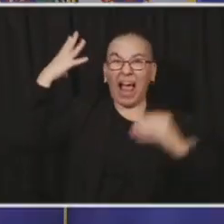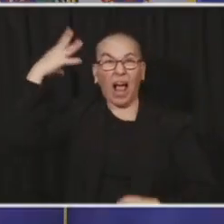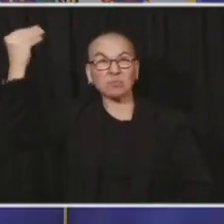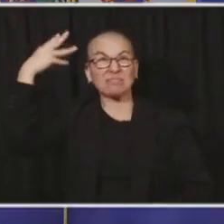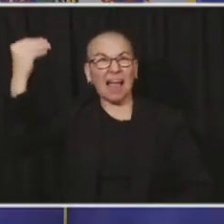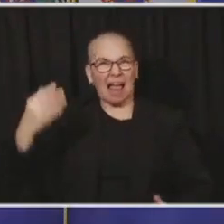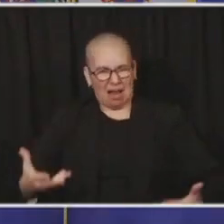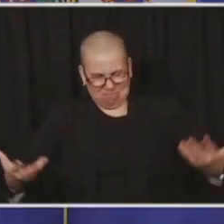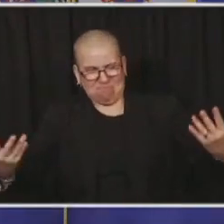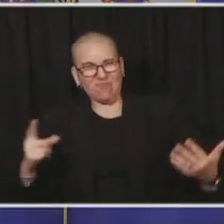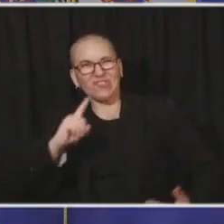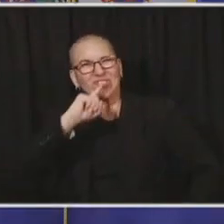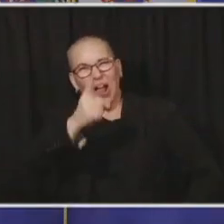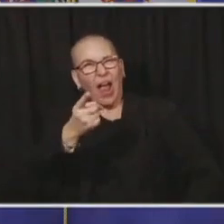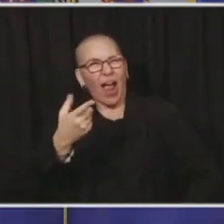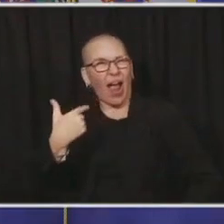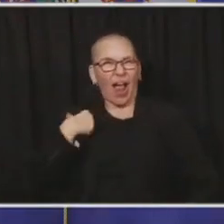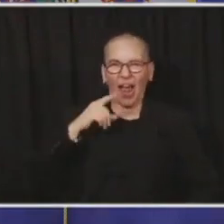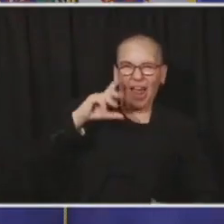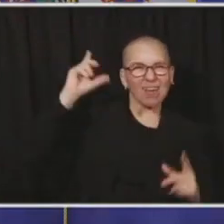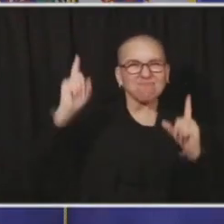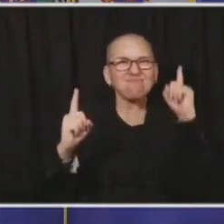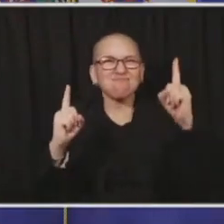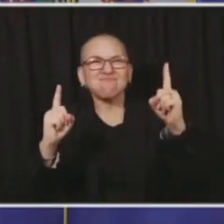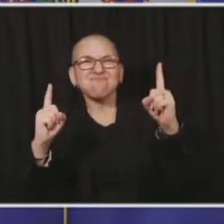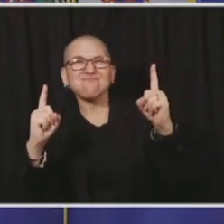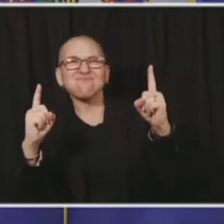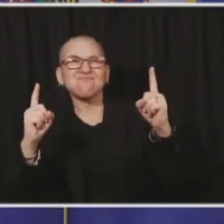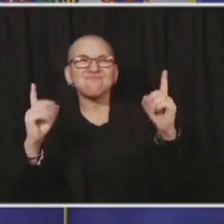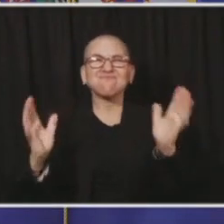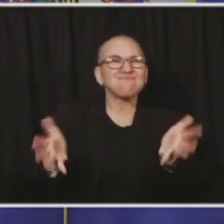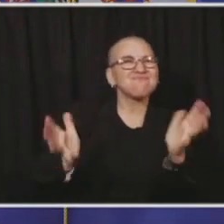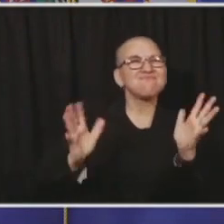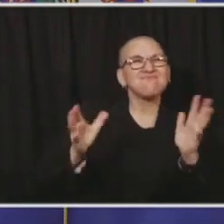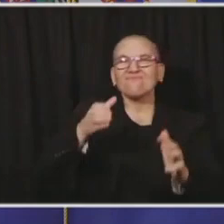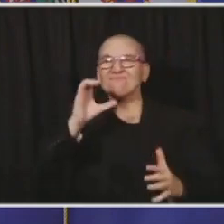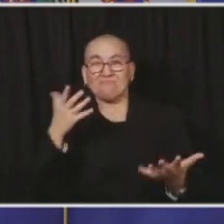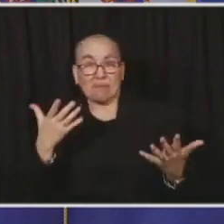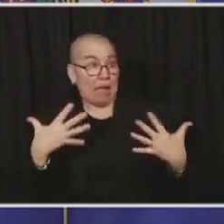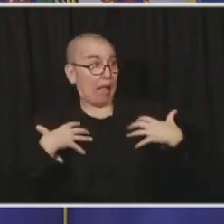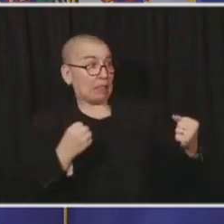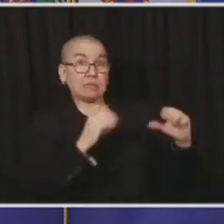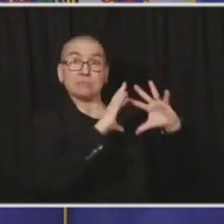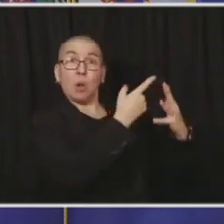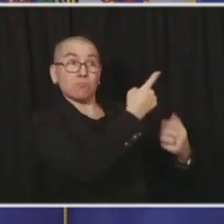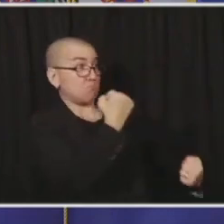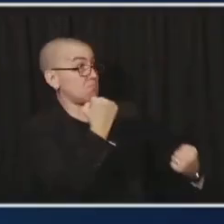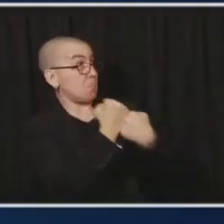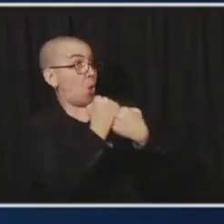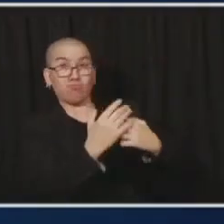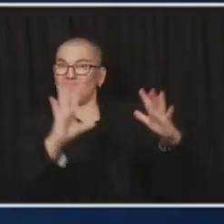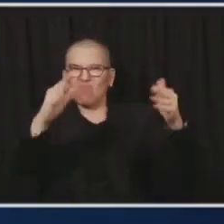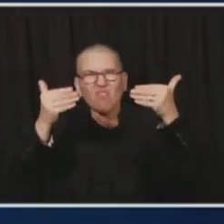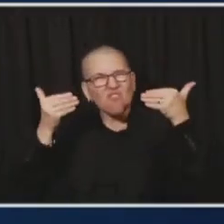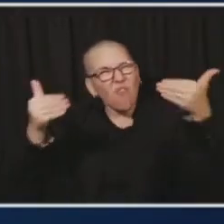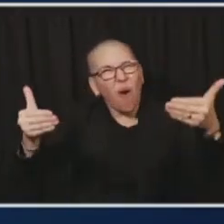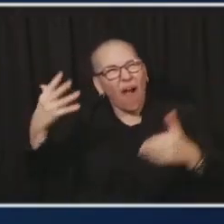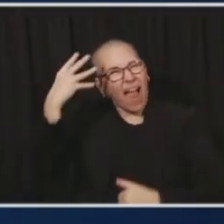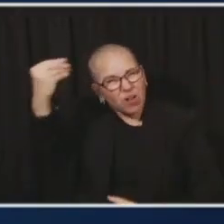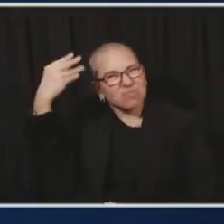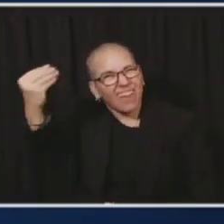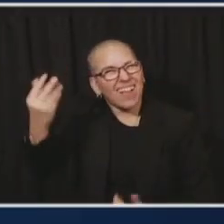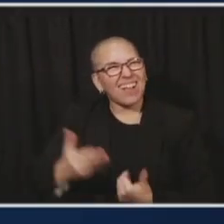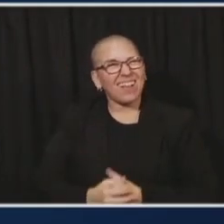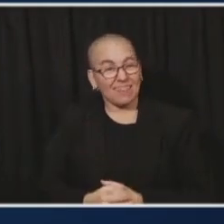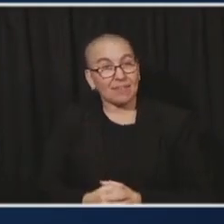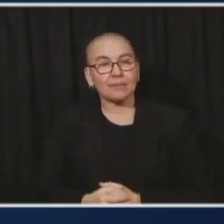if that's the capacity, if that's the ability and the health department believes we can. Um, and the same thing with indoor, um, venues. We'll talk